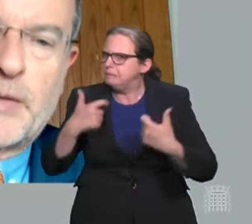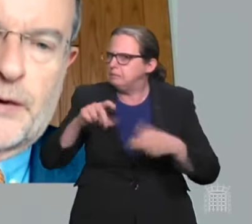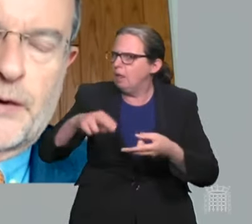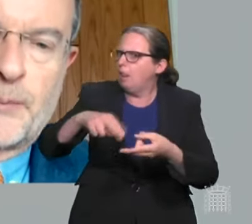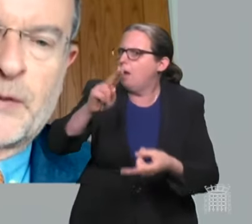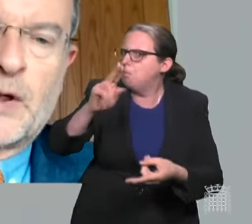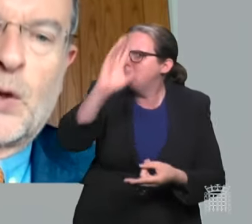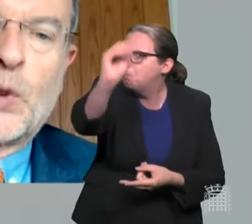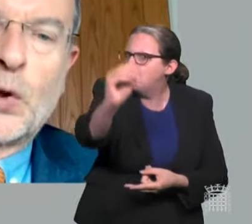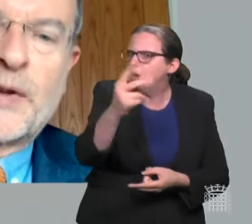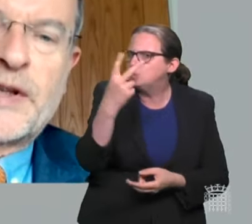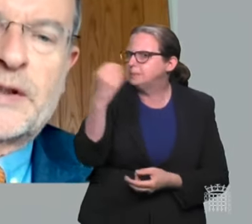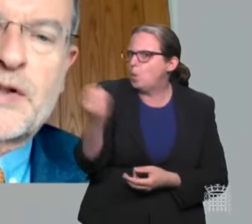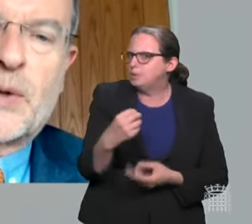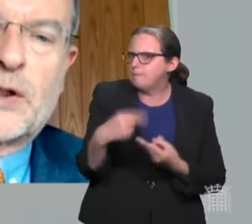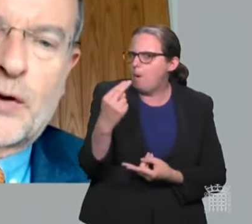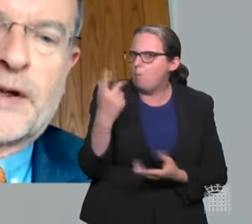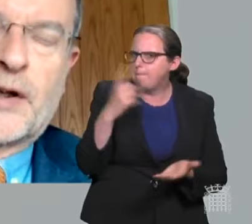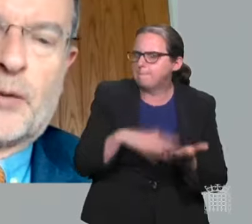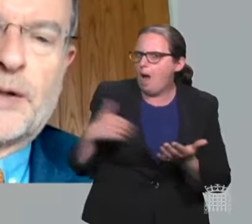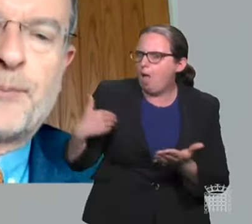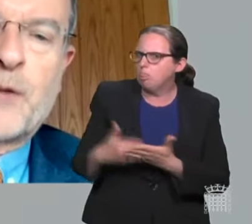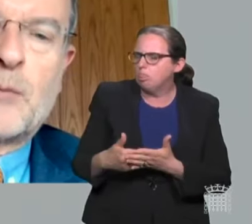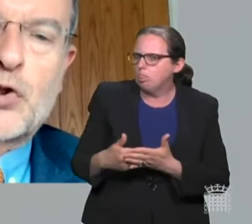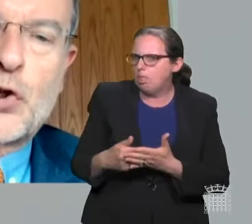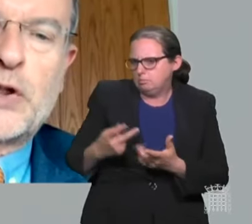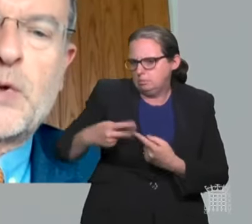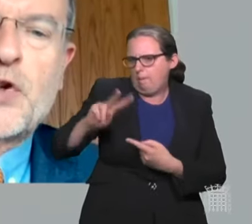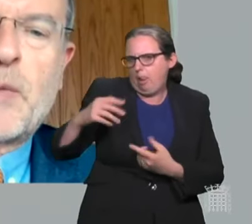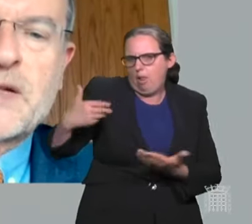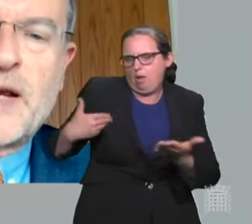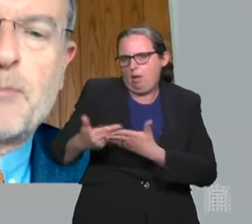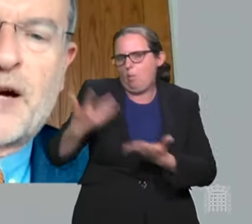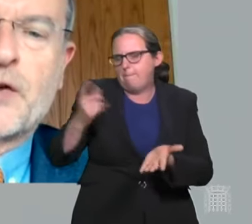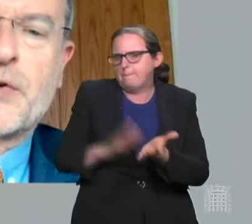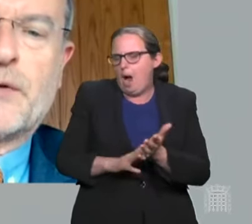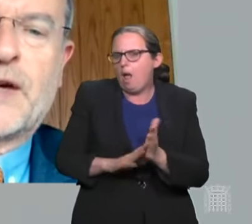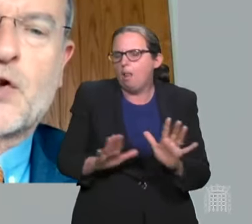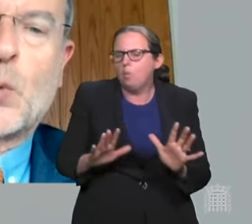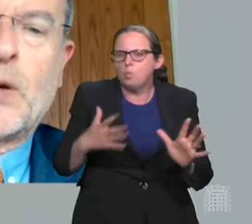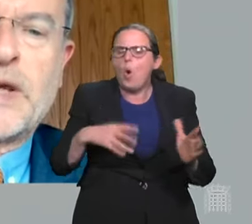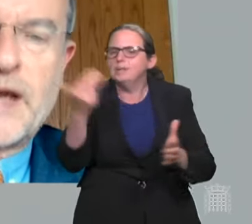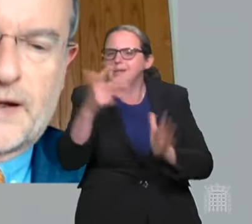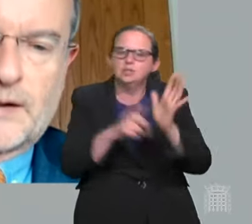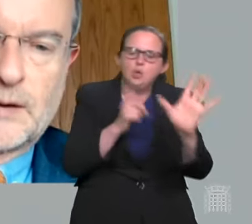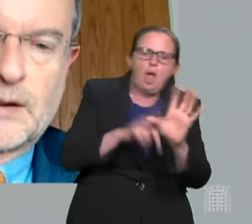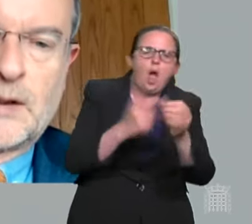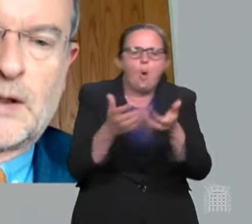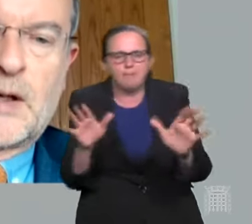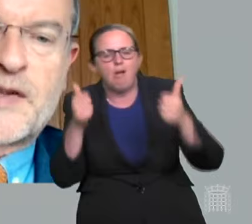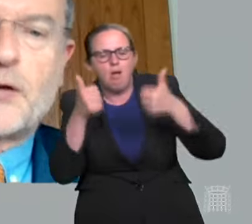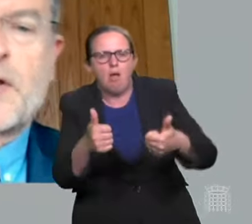doubled in a month. We all want to unlock the economy. But surely we should maintain barriers to infection where we can.